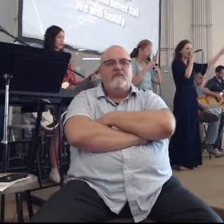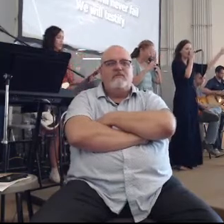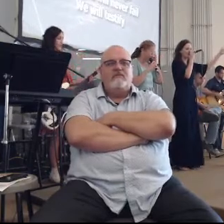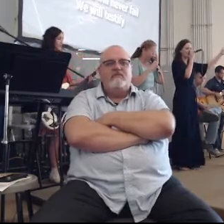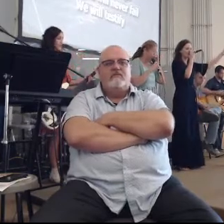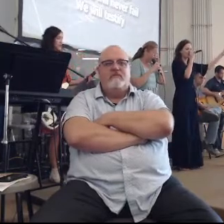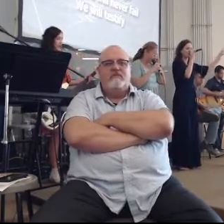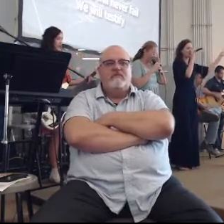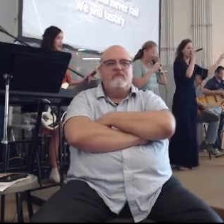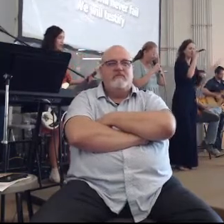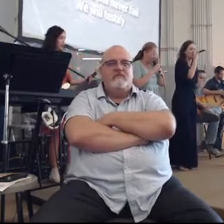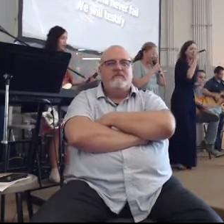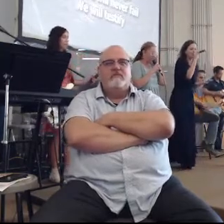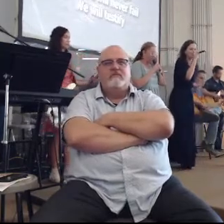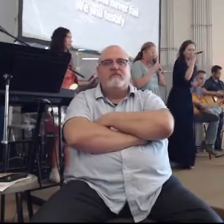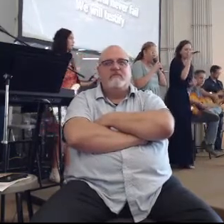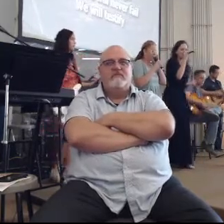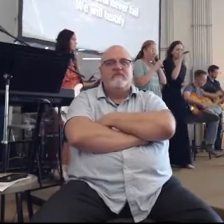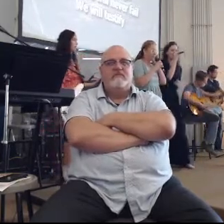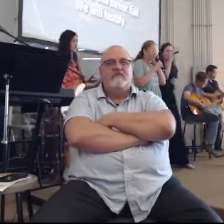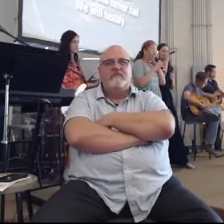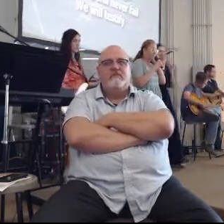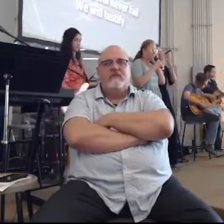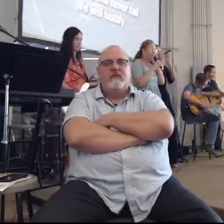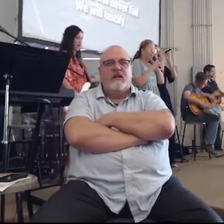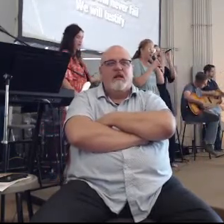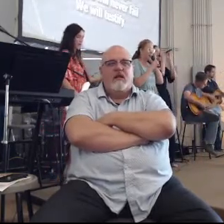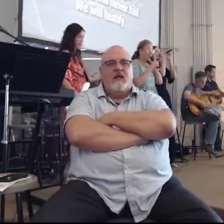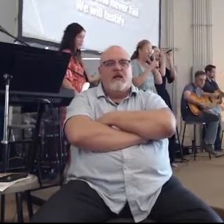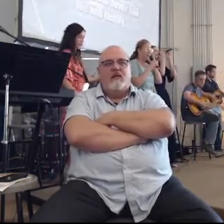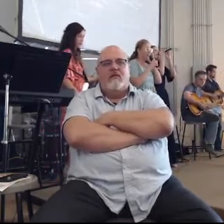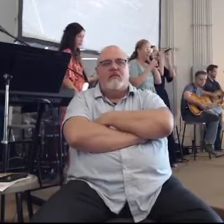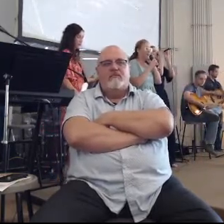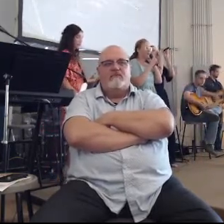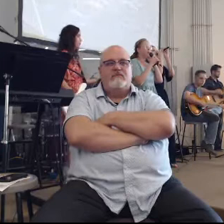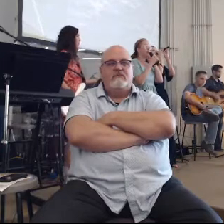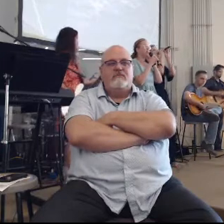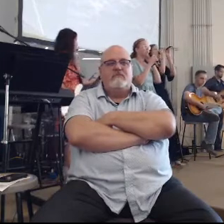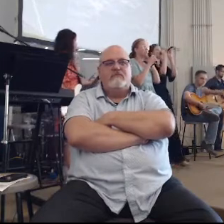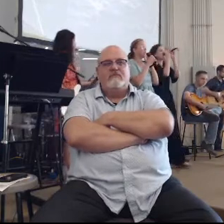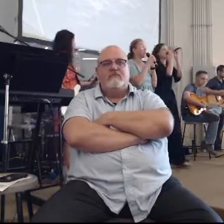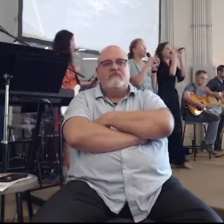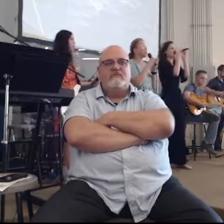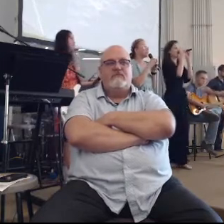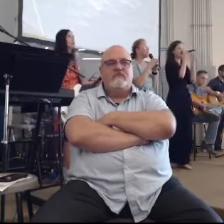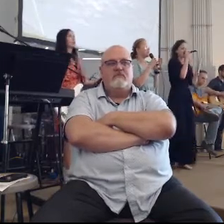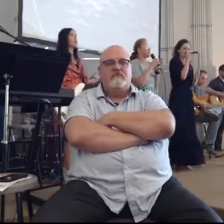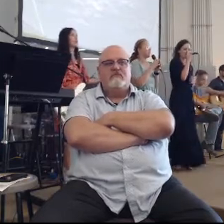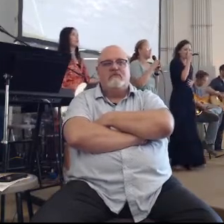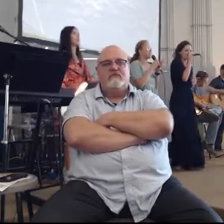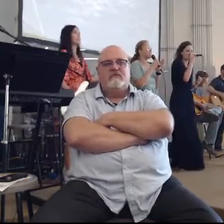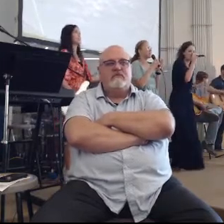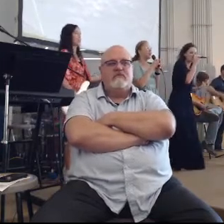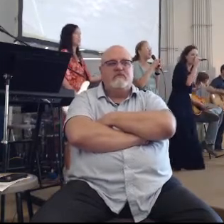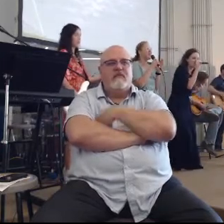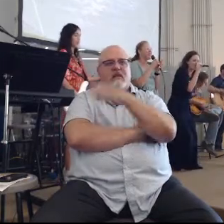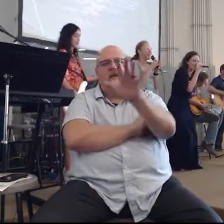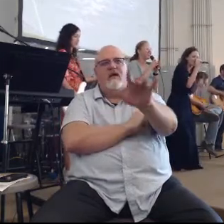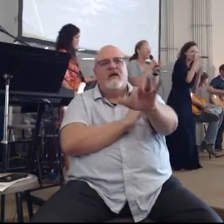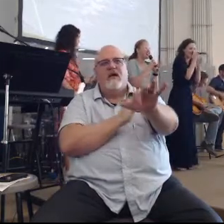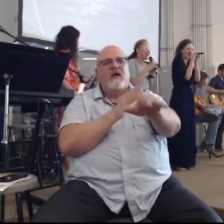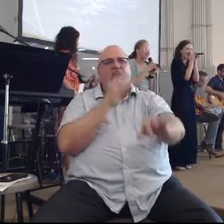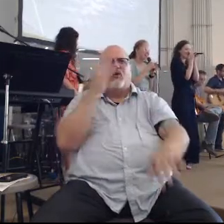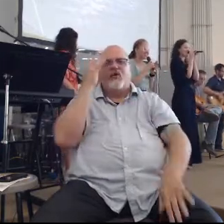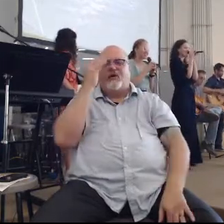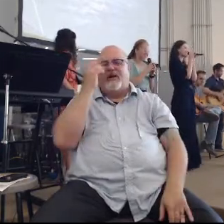love will never fail We will testify Everywhere we go Your grace is on